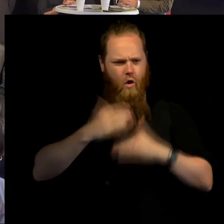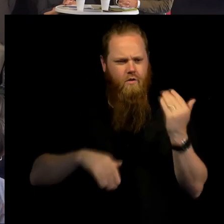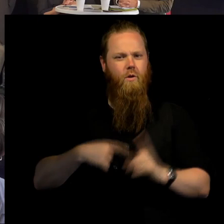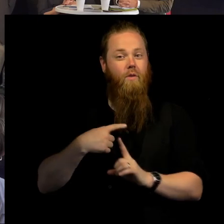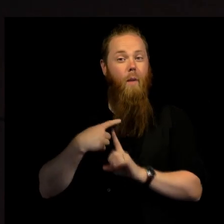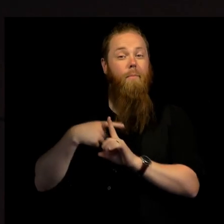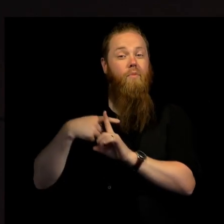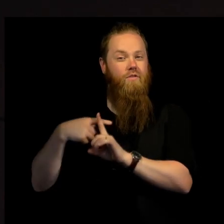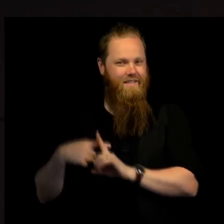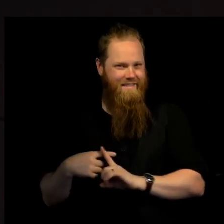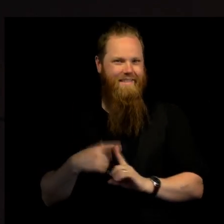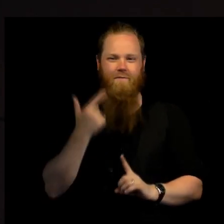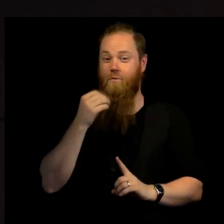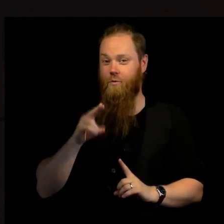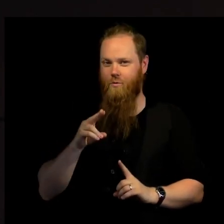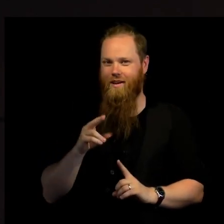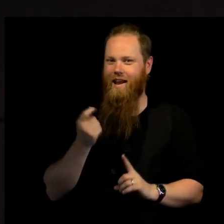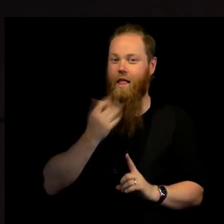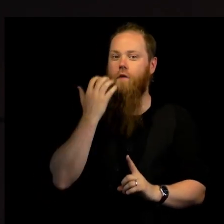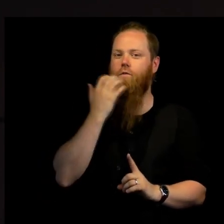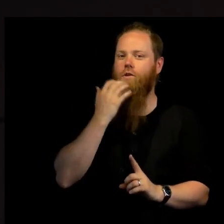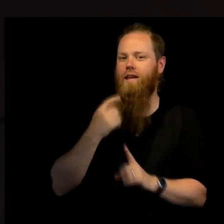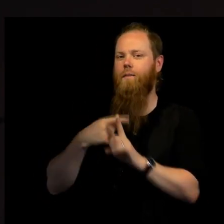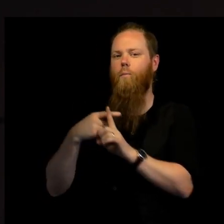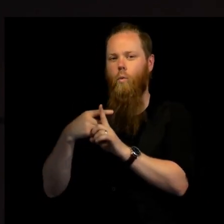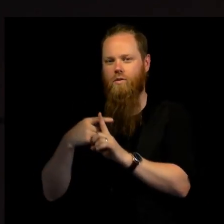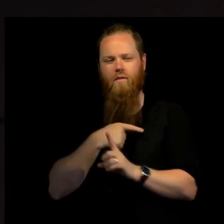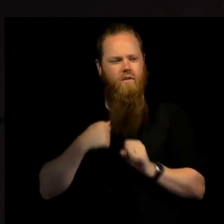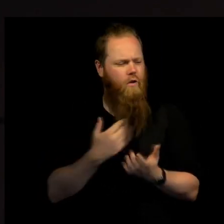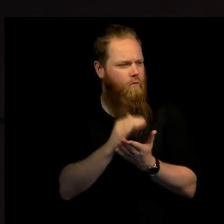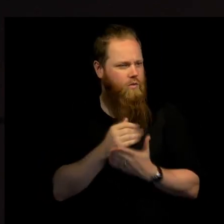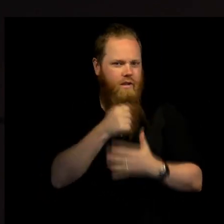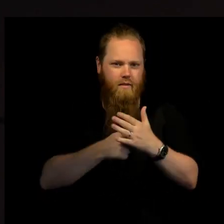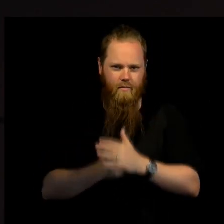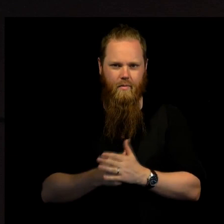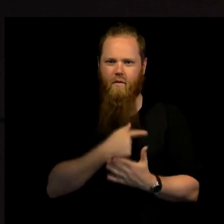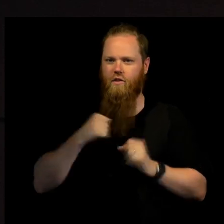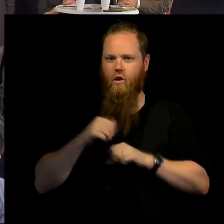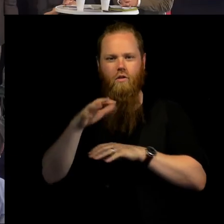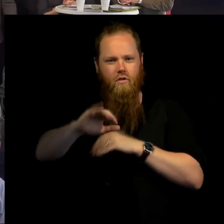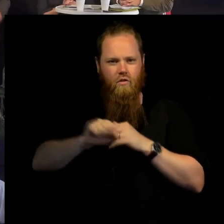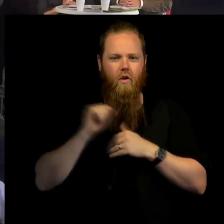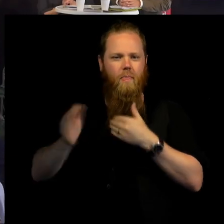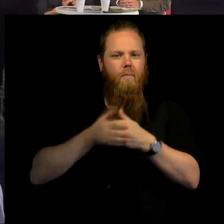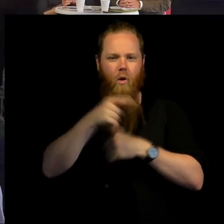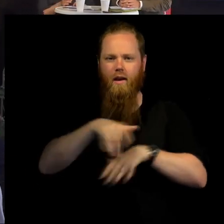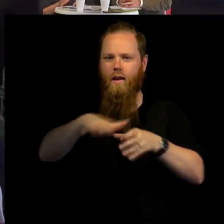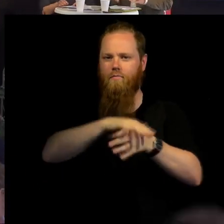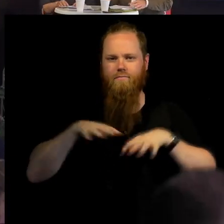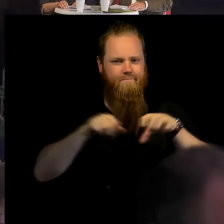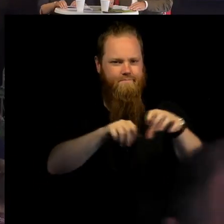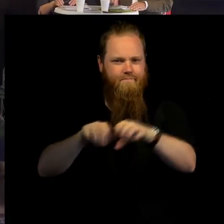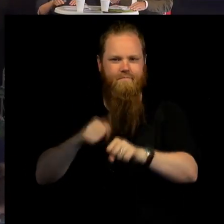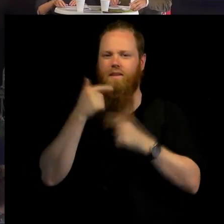cautiously positive. But we will continue the struggle and reclaim that space. Thank you all. Thank